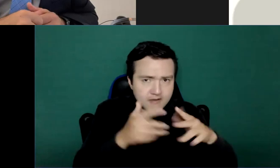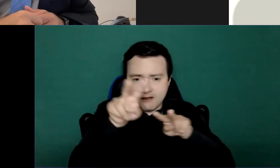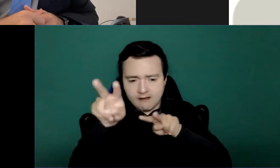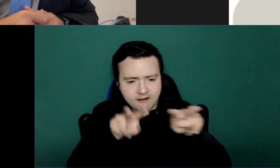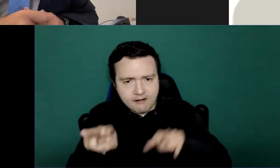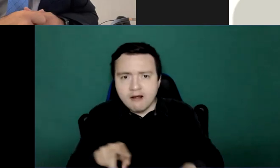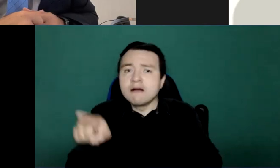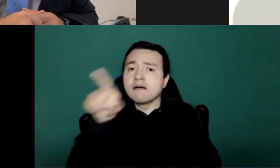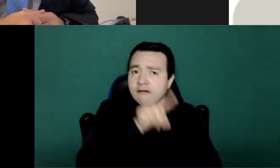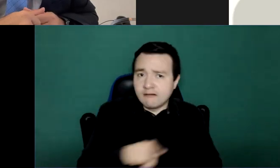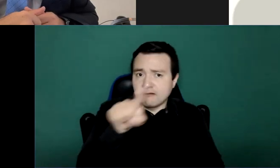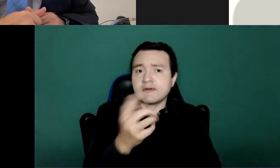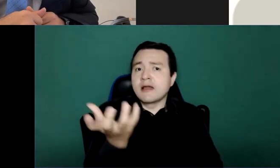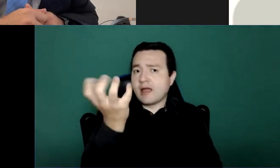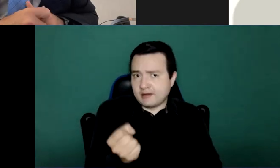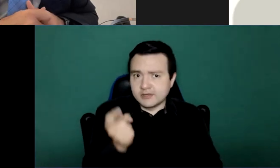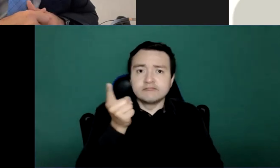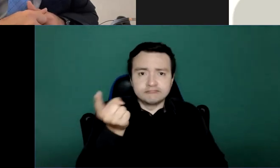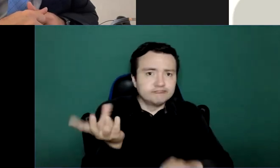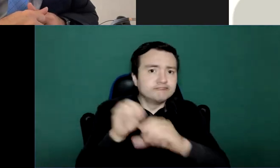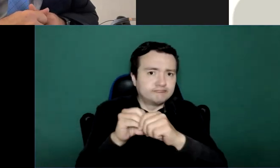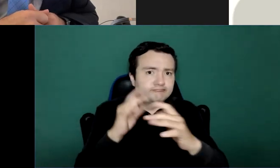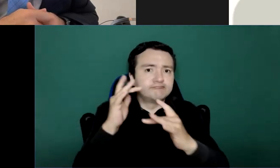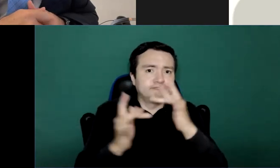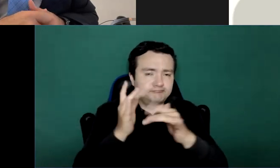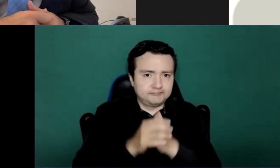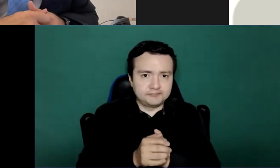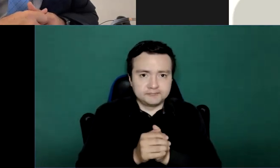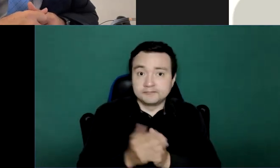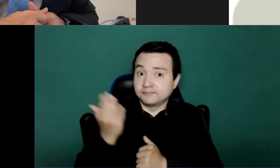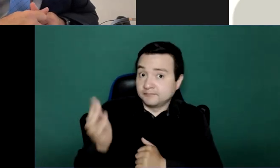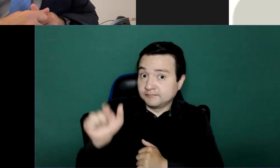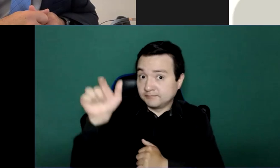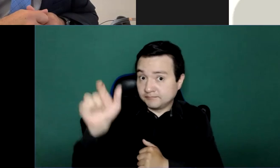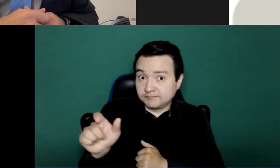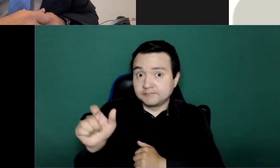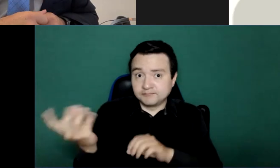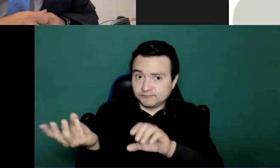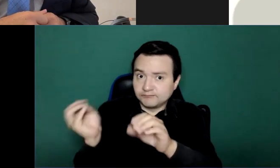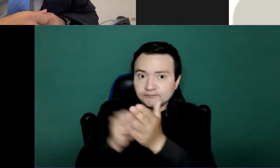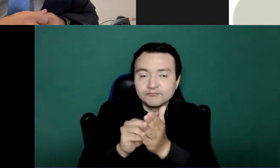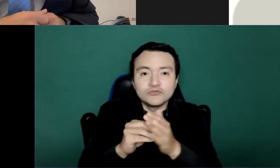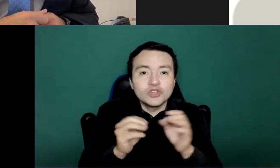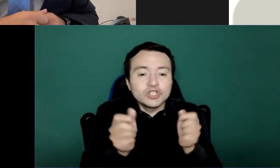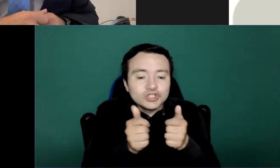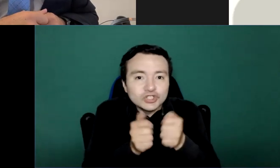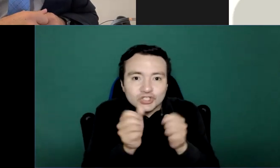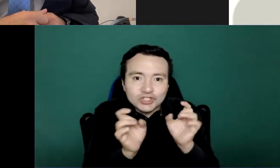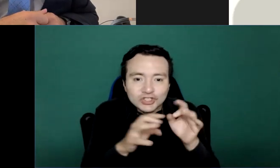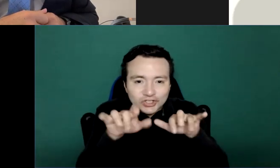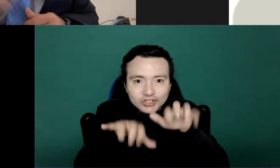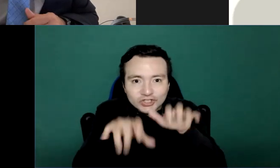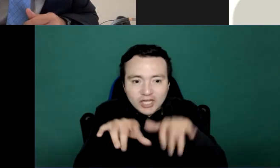post the link here in the platform so you can be aware of the link. Dr. Hennies, your